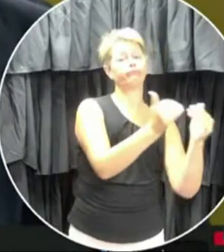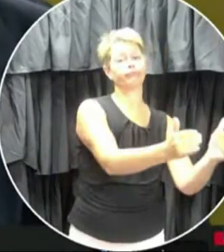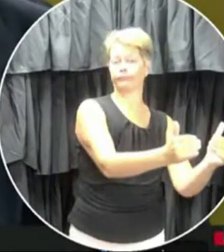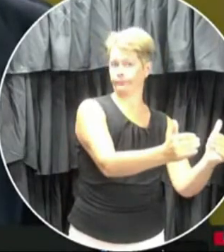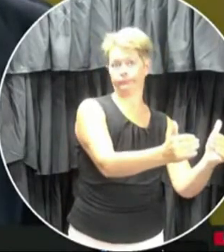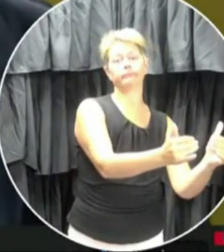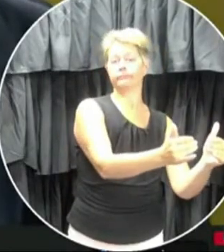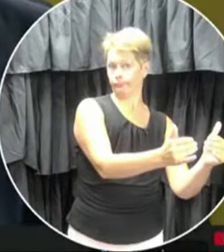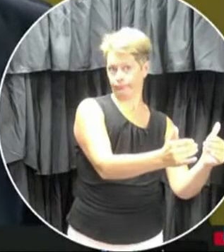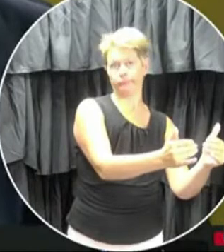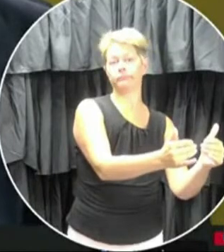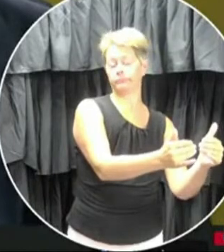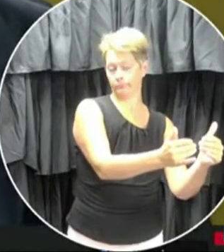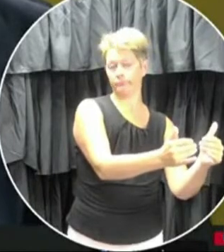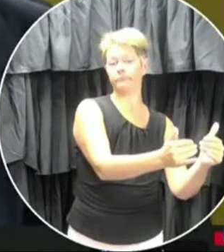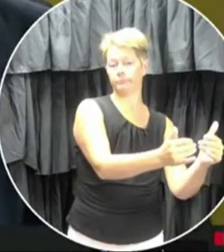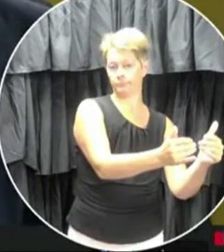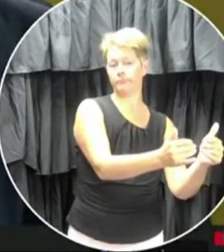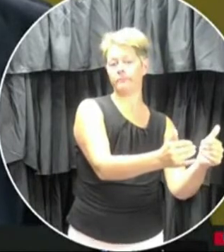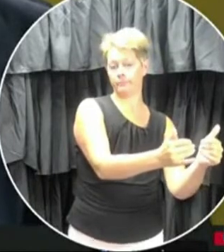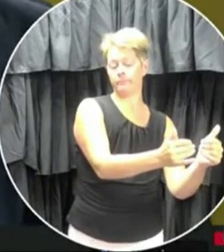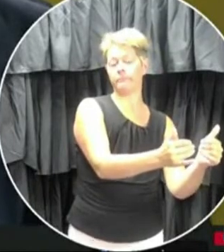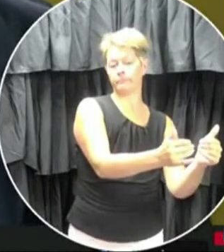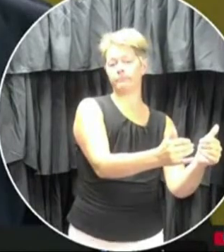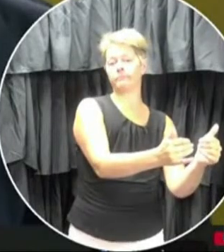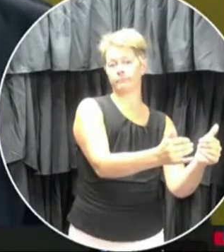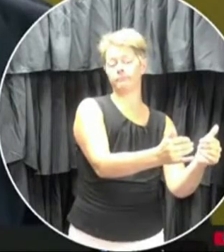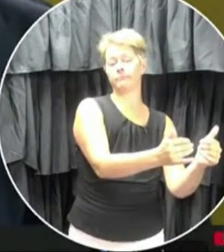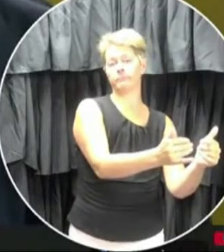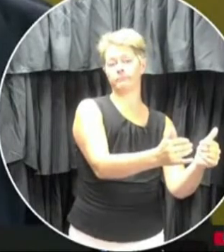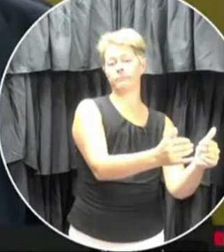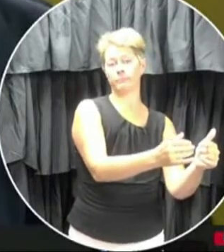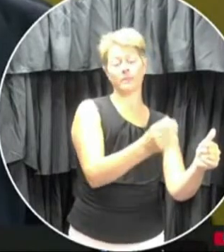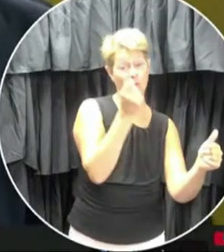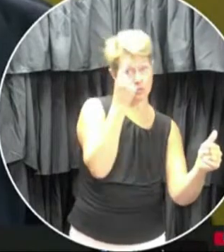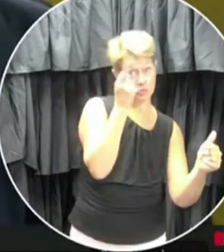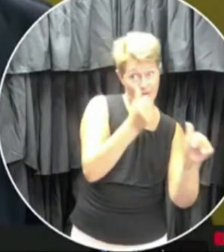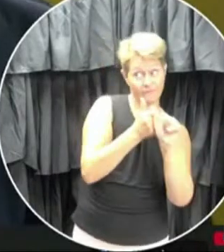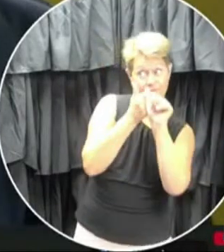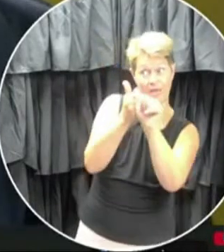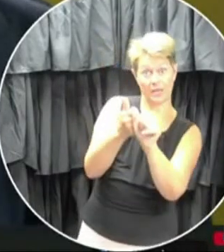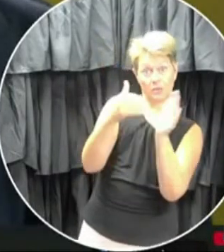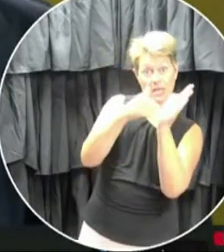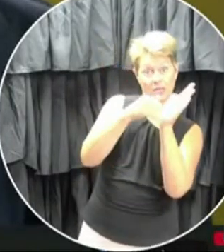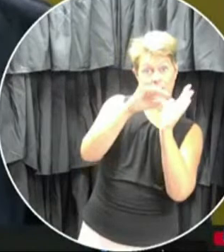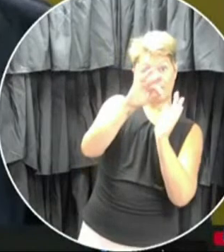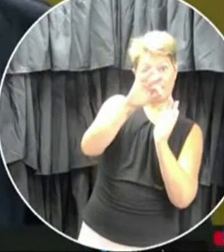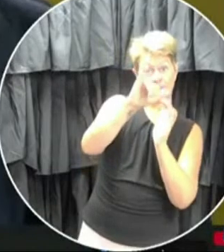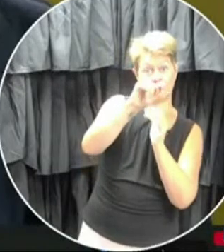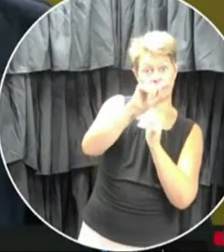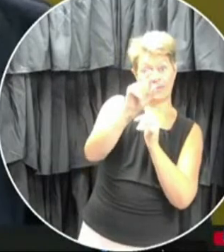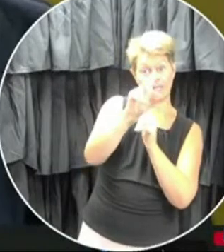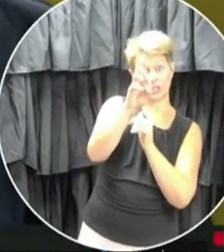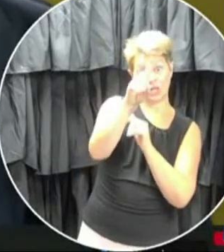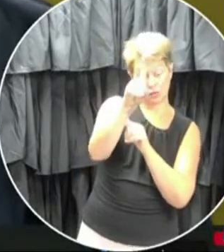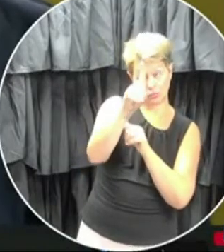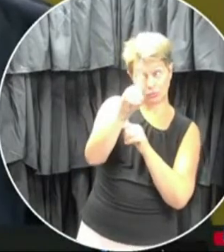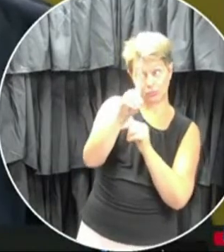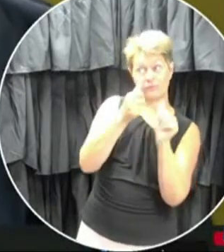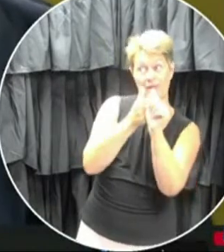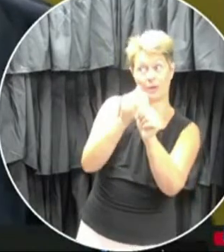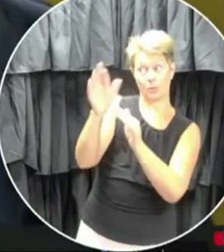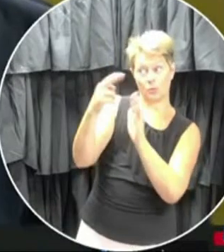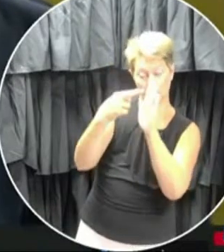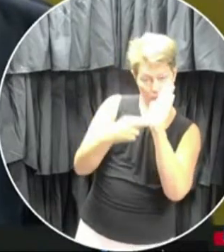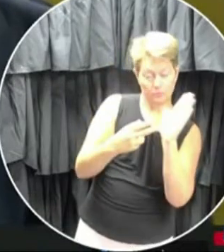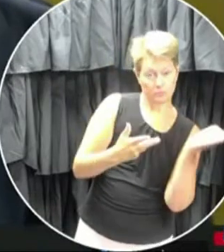albeit, uh, following the, the, the advice of the chief medical officer of health. there are things that can be done virtually. There are certain instruments